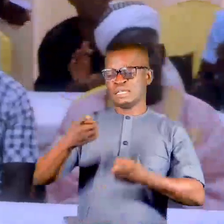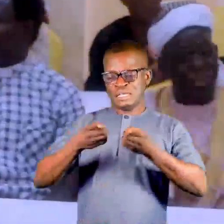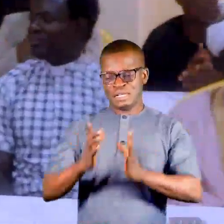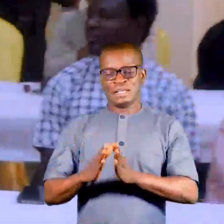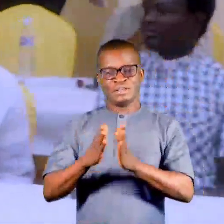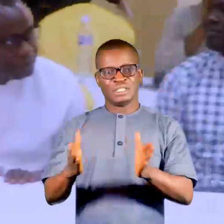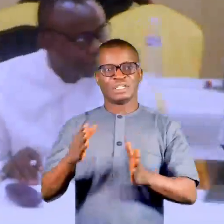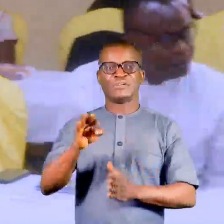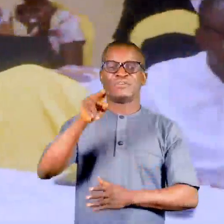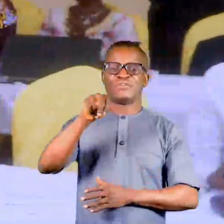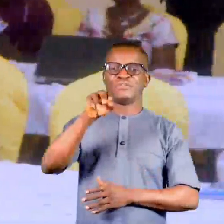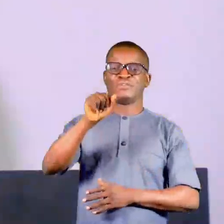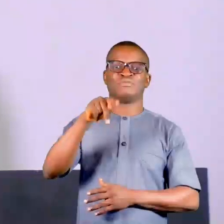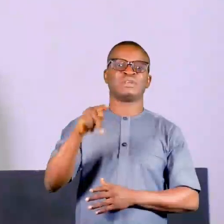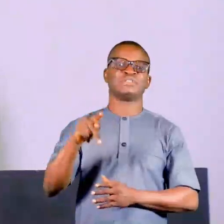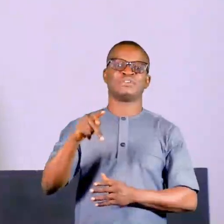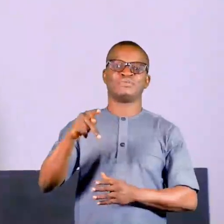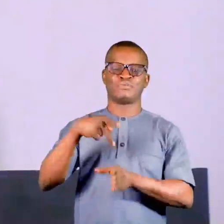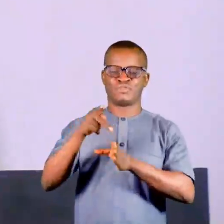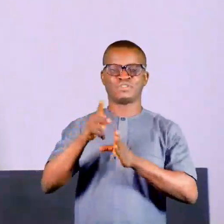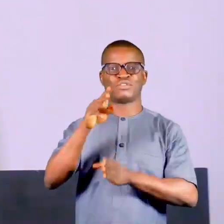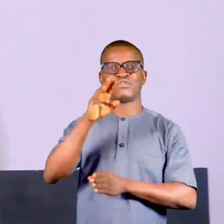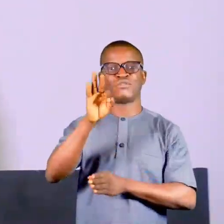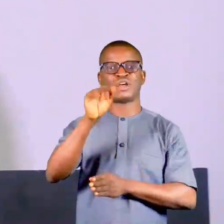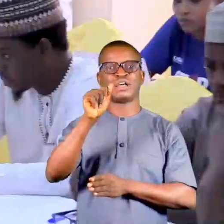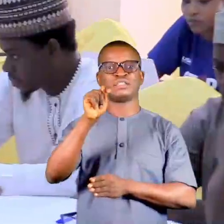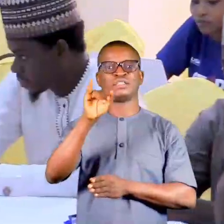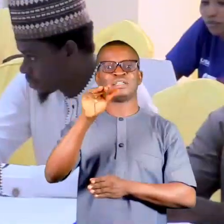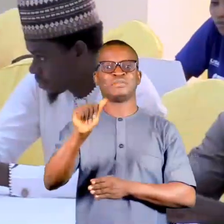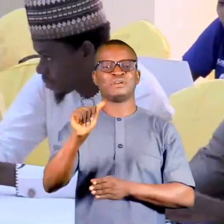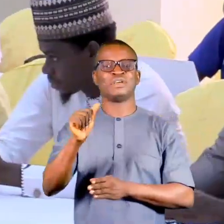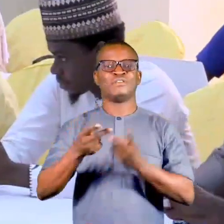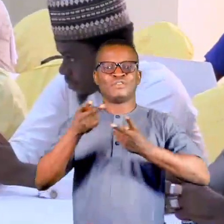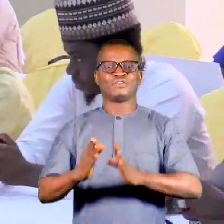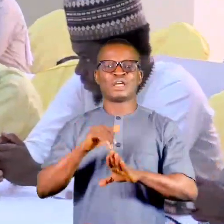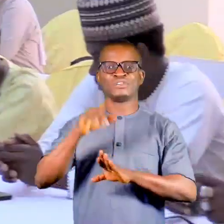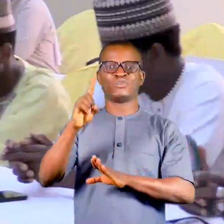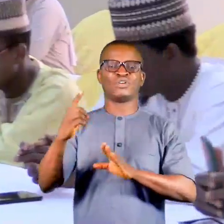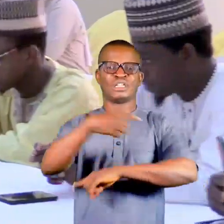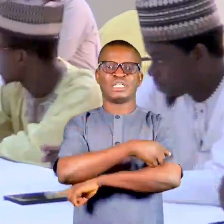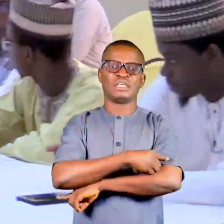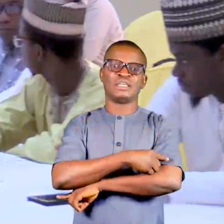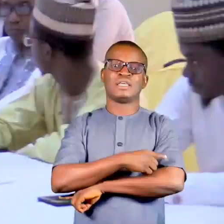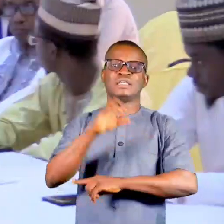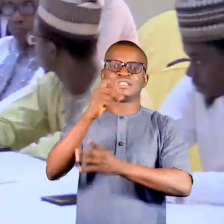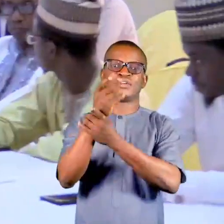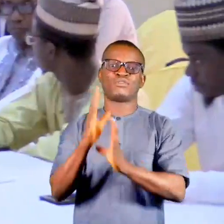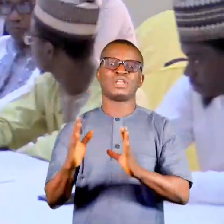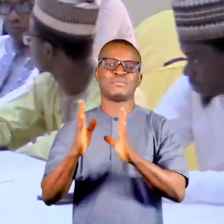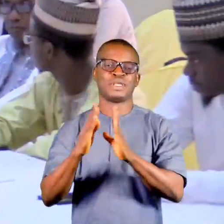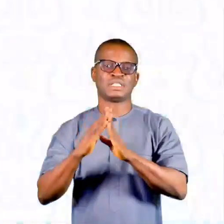The Director General of Moptip Professor Fatima Waziri-Azi was a guest at a one-day Stakeholders Advocacy and